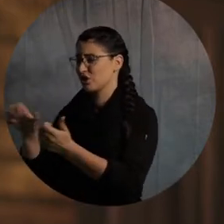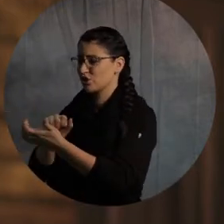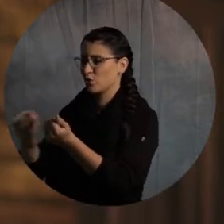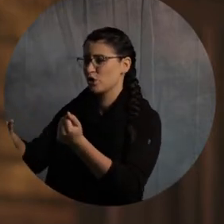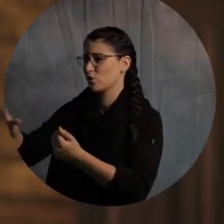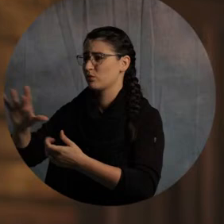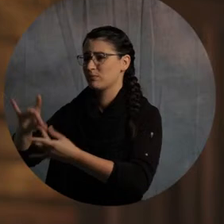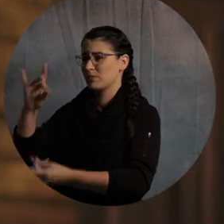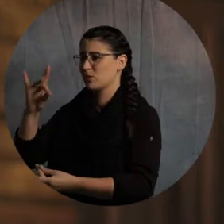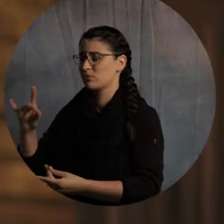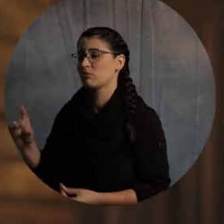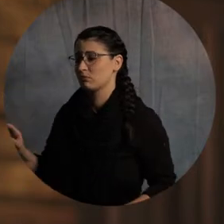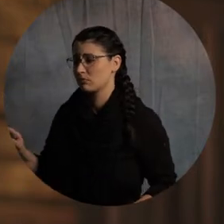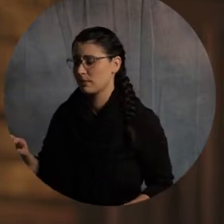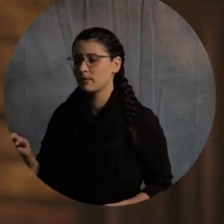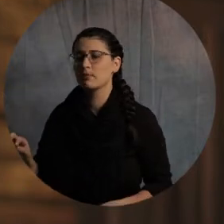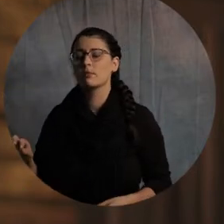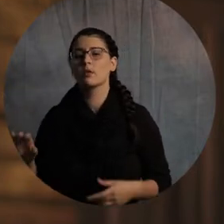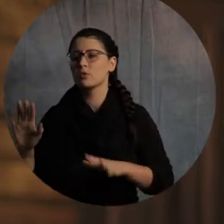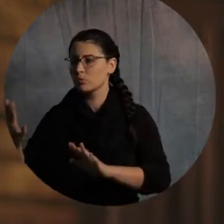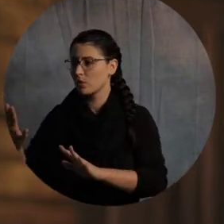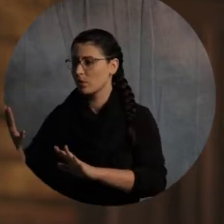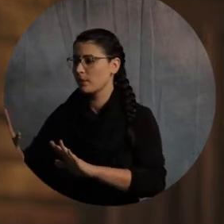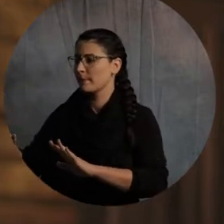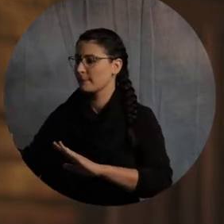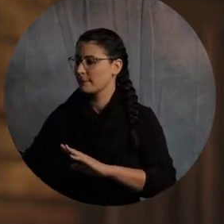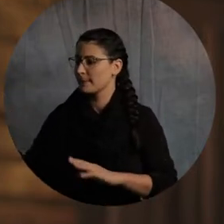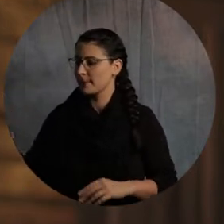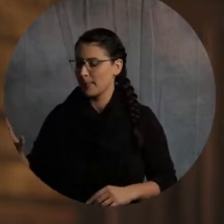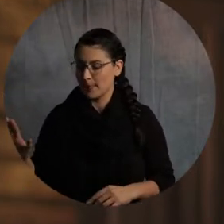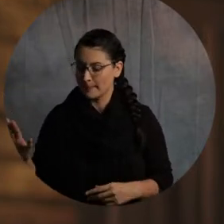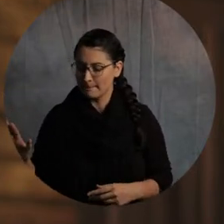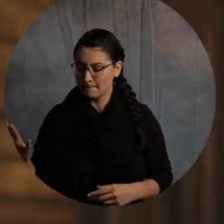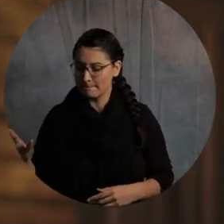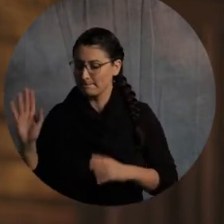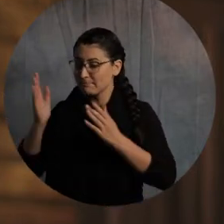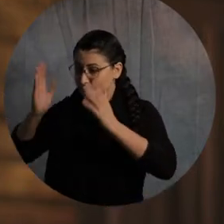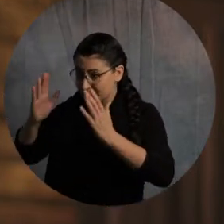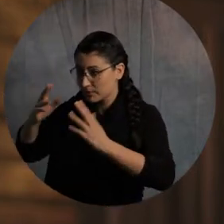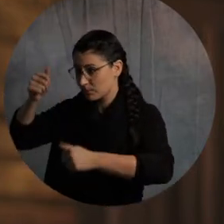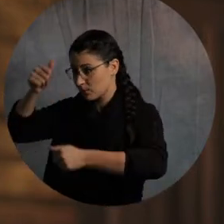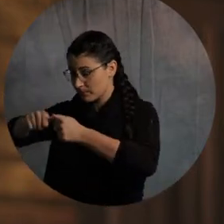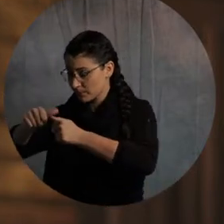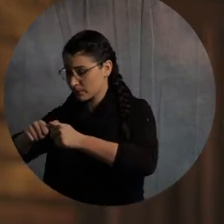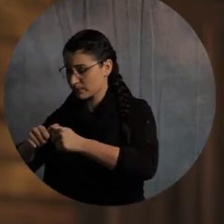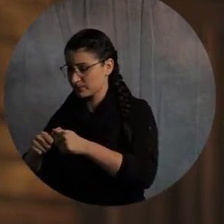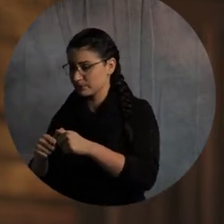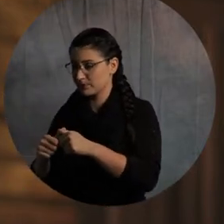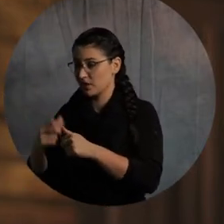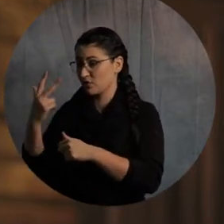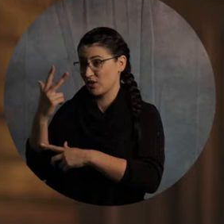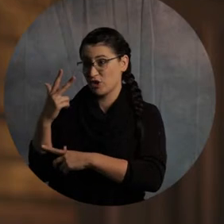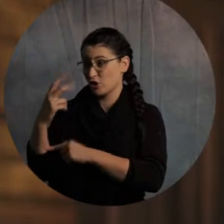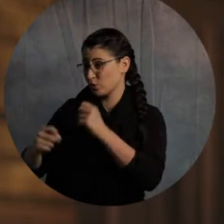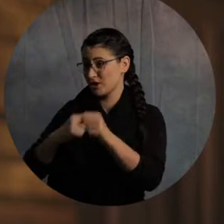Therefore, verse 31, draw away the disciples, or therefore, be alert, remembering that for three years, I did not cease